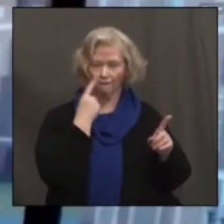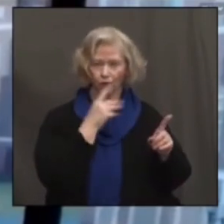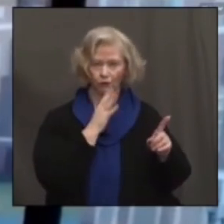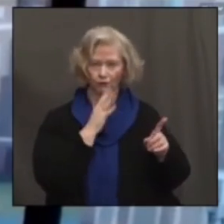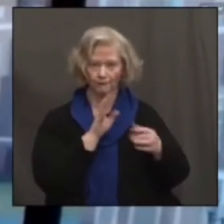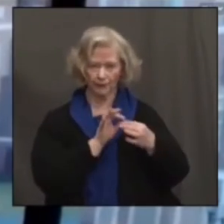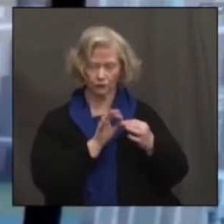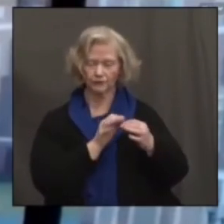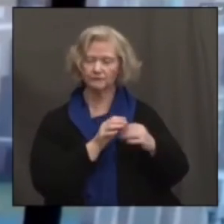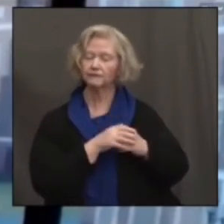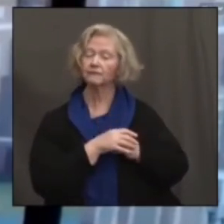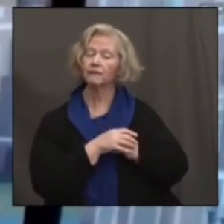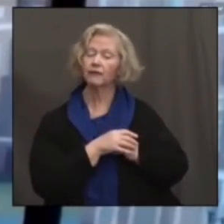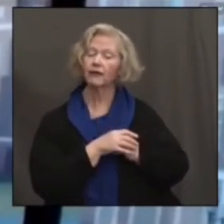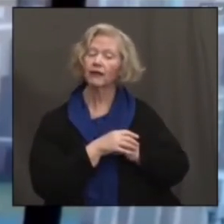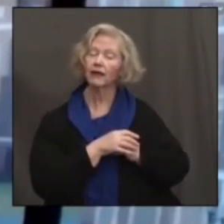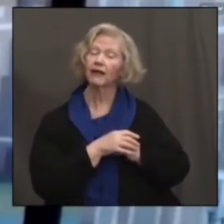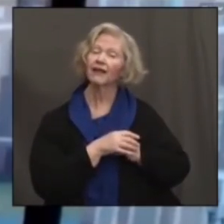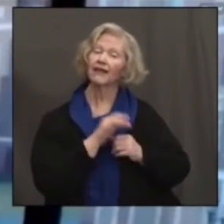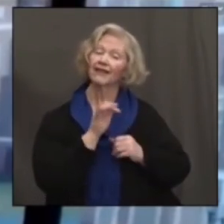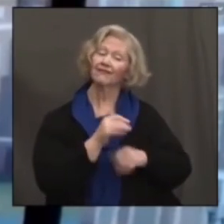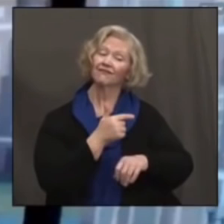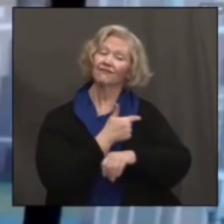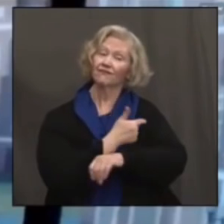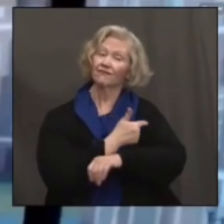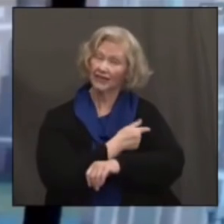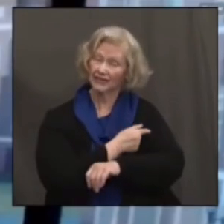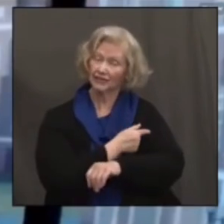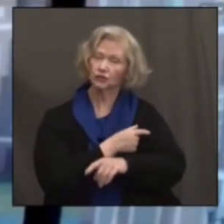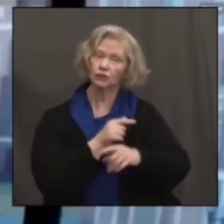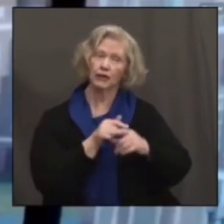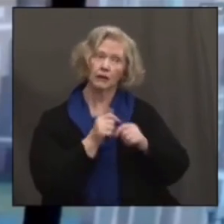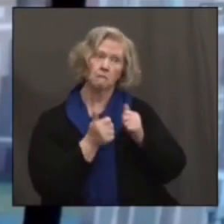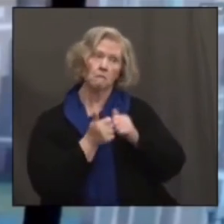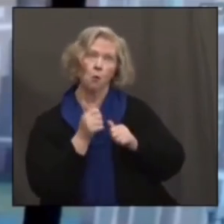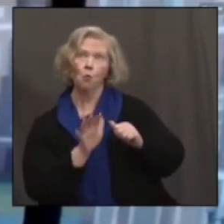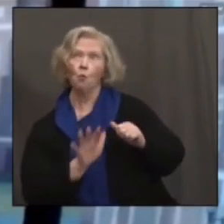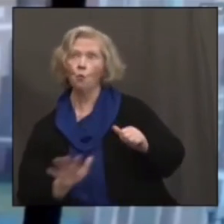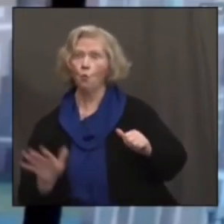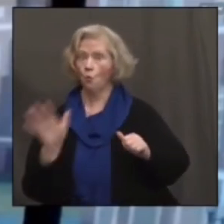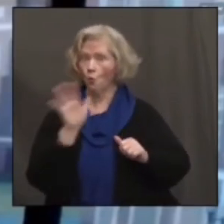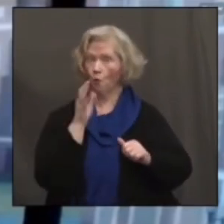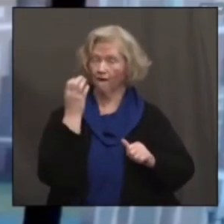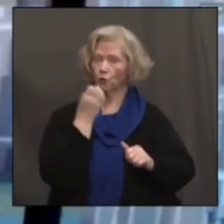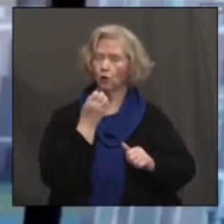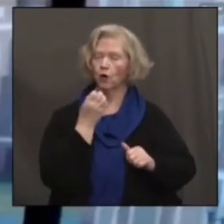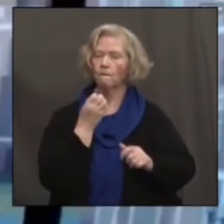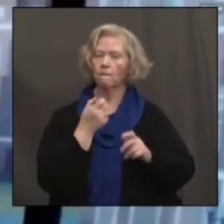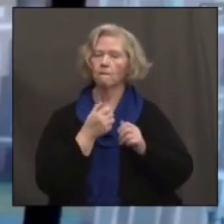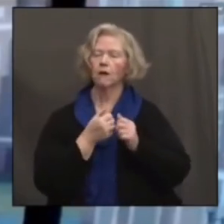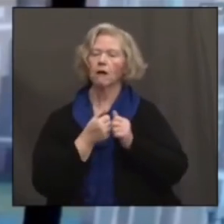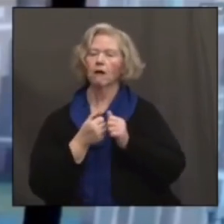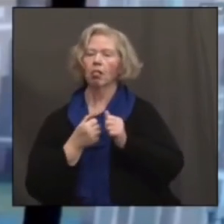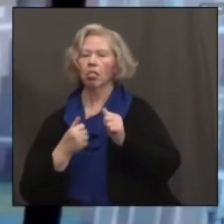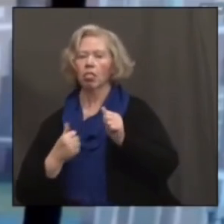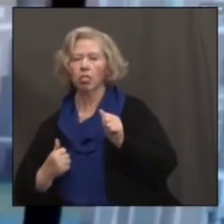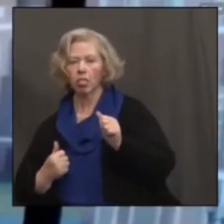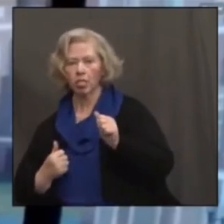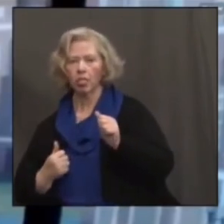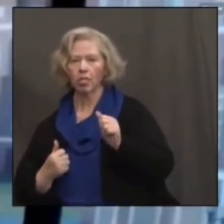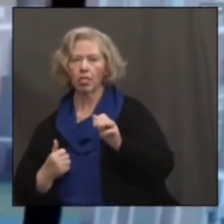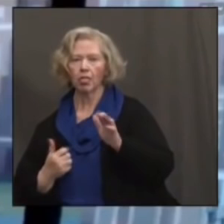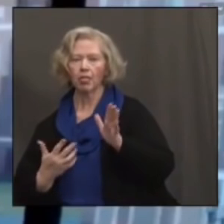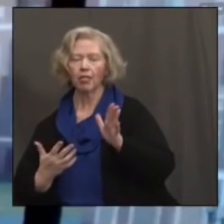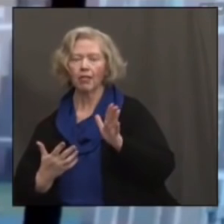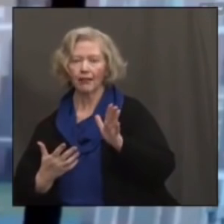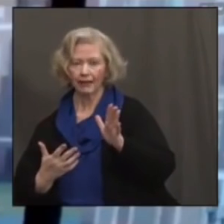was that vaccination in much of Europe has been held up, we're going slowly, much slower